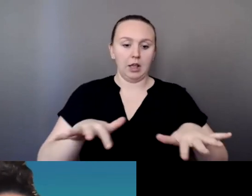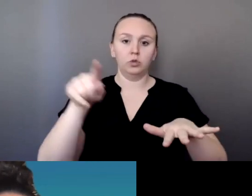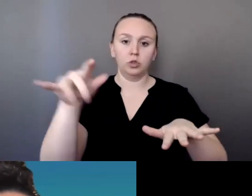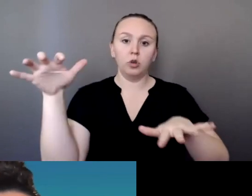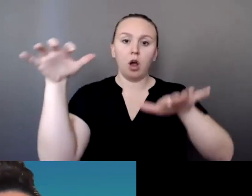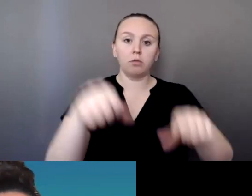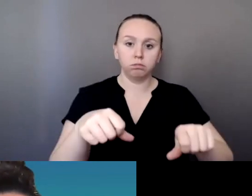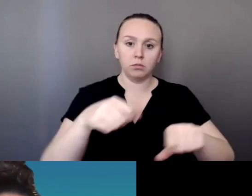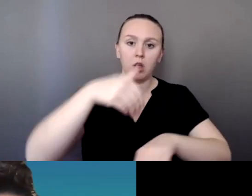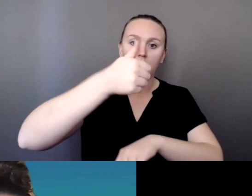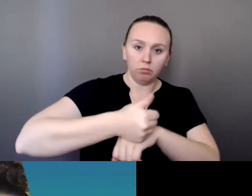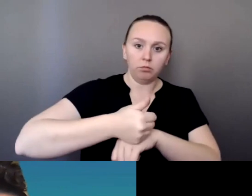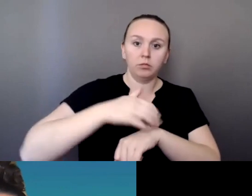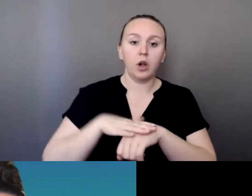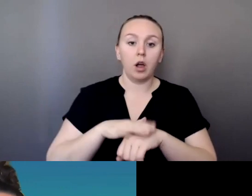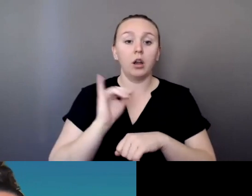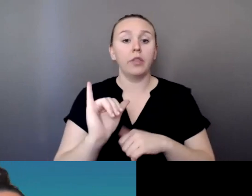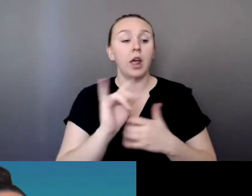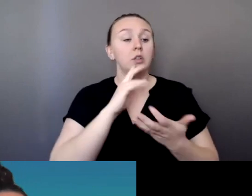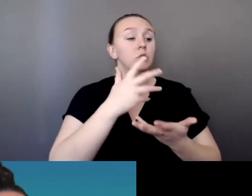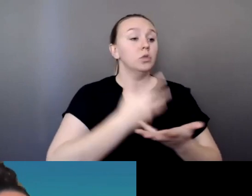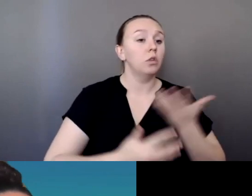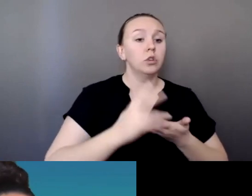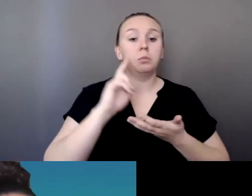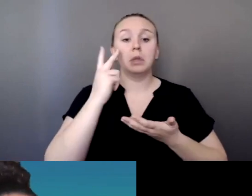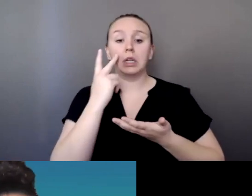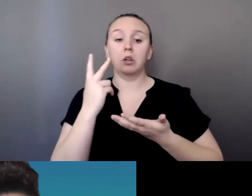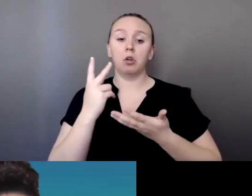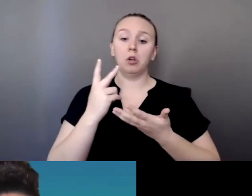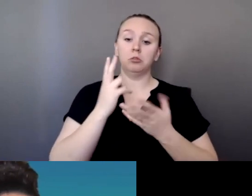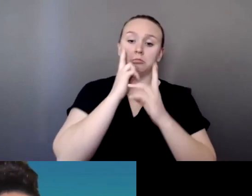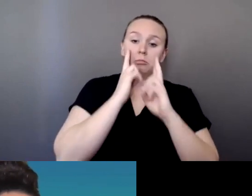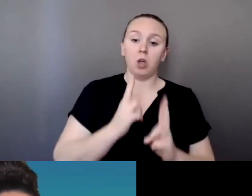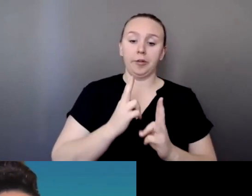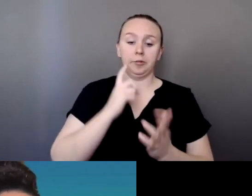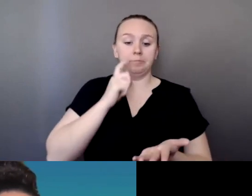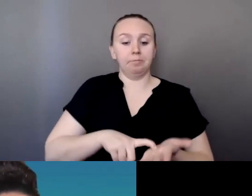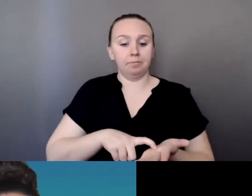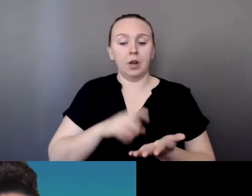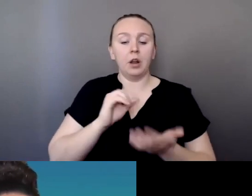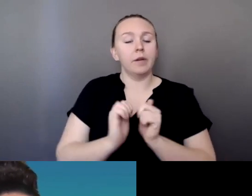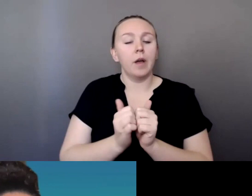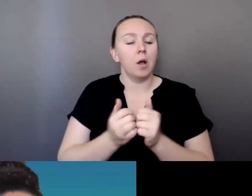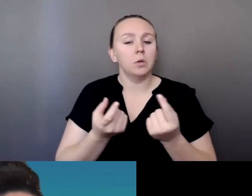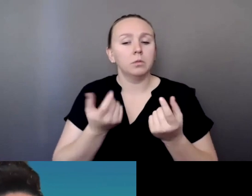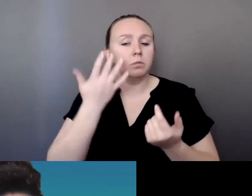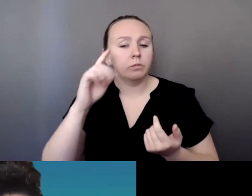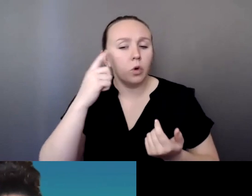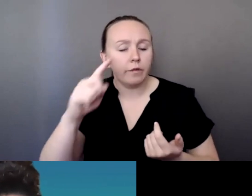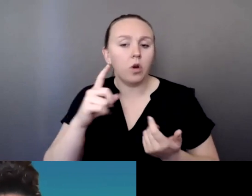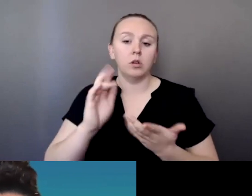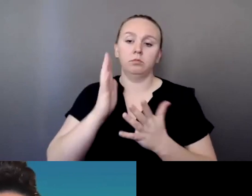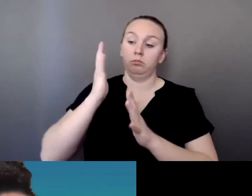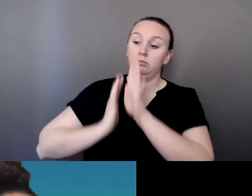statement, it is a social statement, it is a way of recognizing and honoring the ancestors who came before us. It is also a